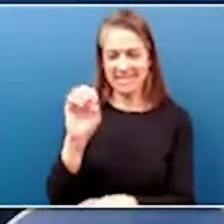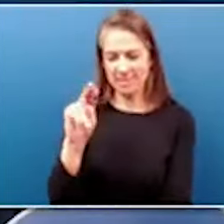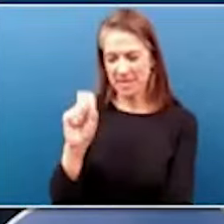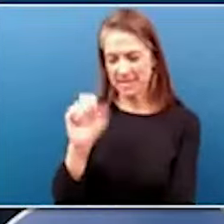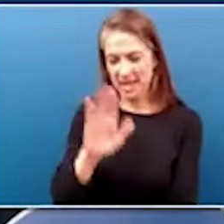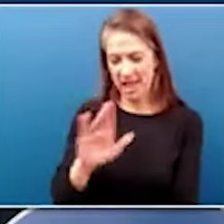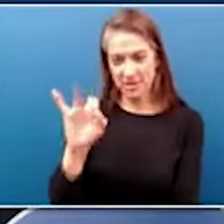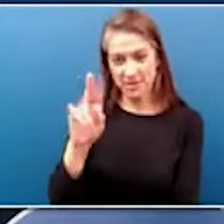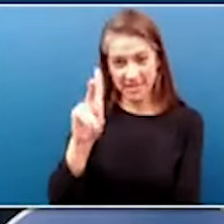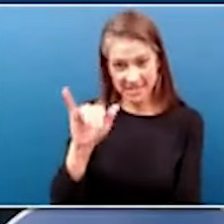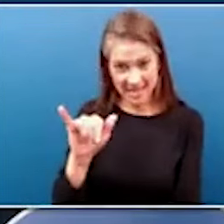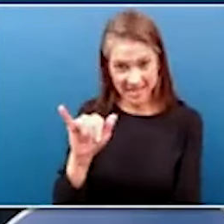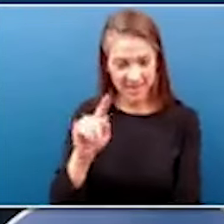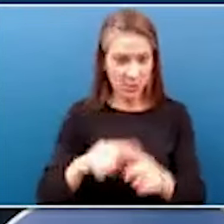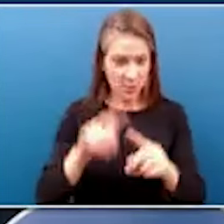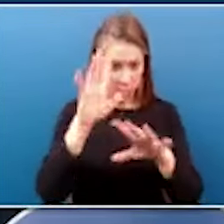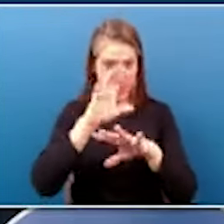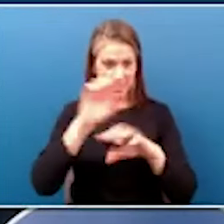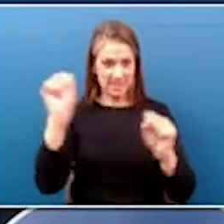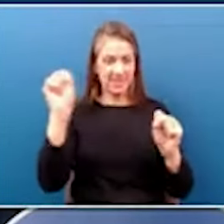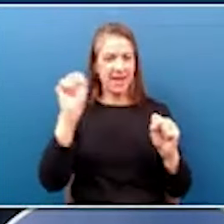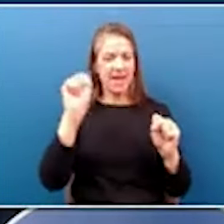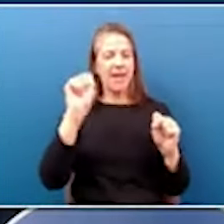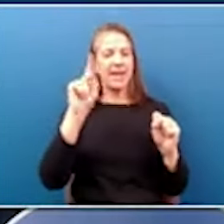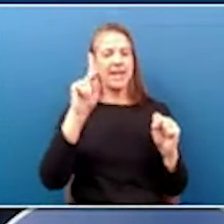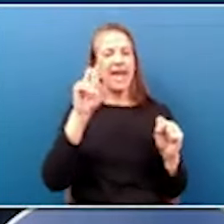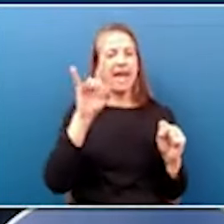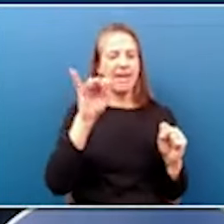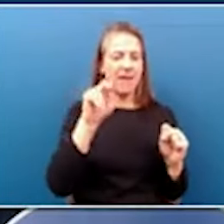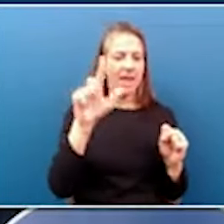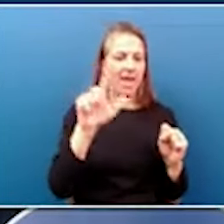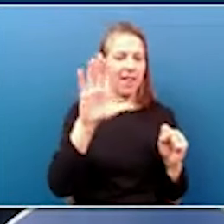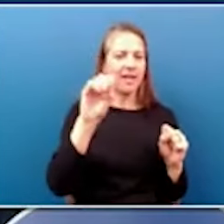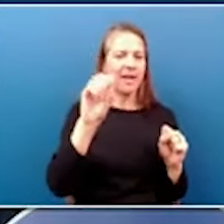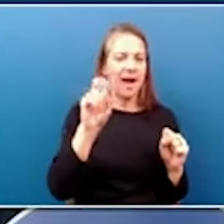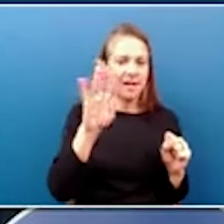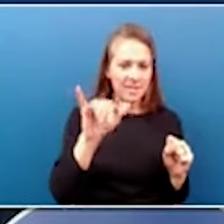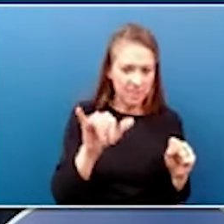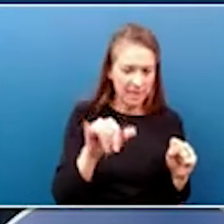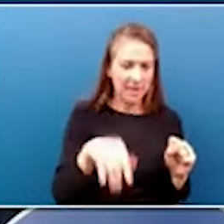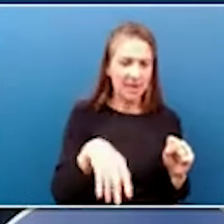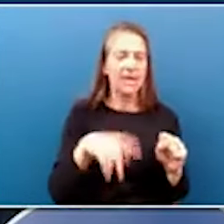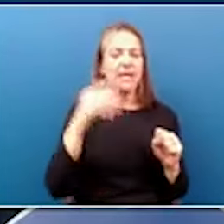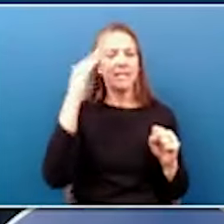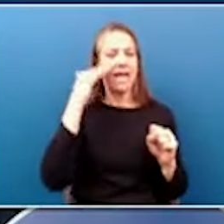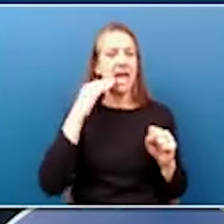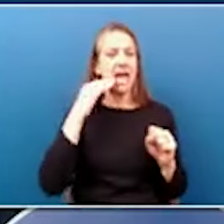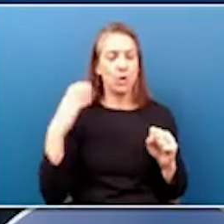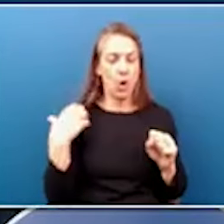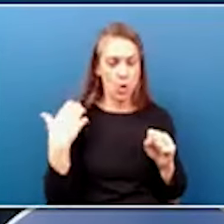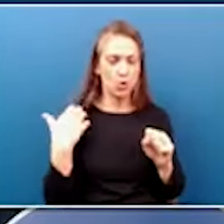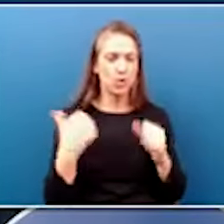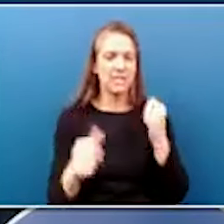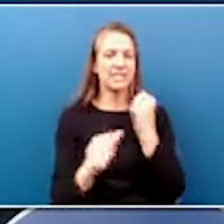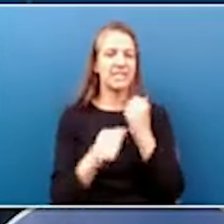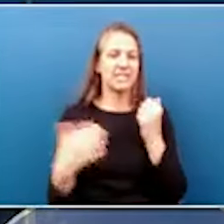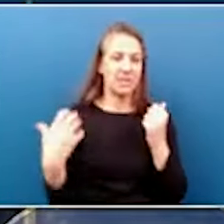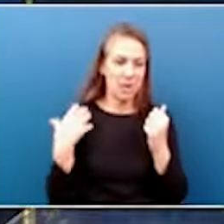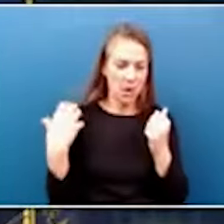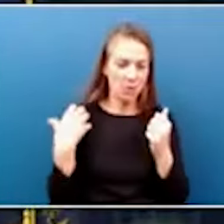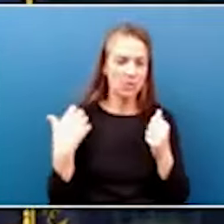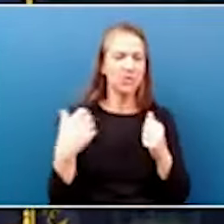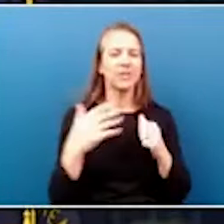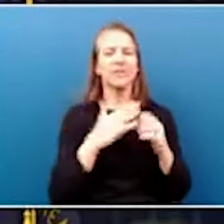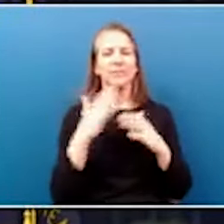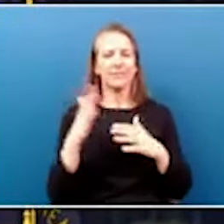President Dr. Kevin L Cosby, to the Lady Falcons, to head coach, as well as assistant coach Angel Thomas. Coach, why don't you